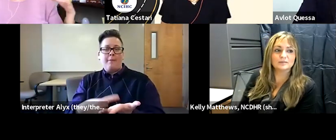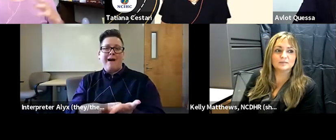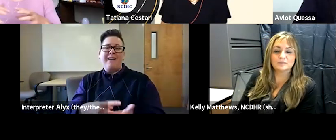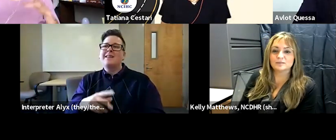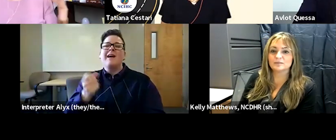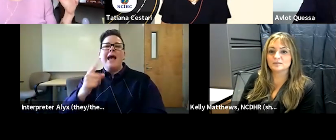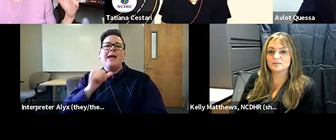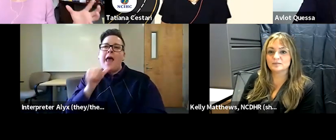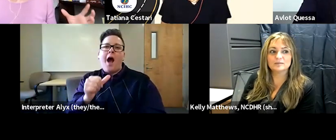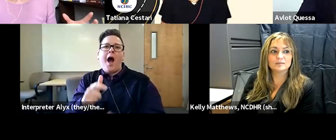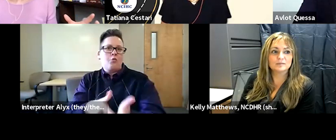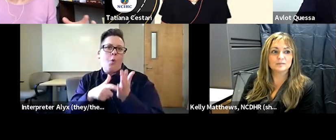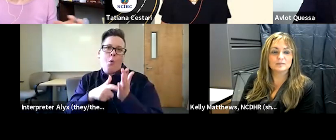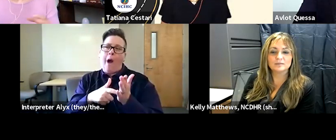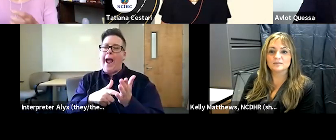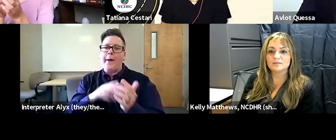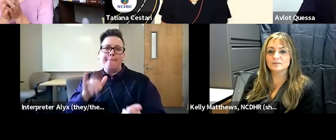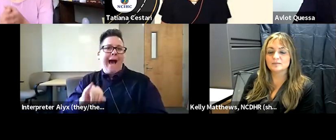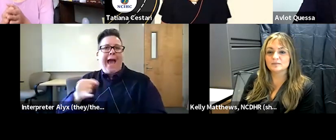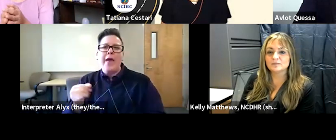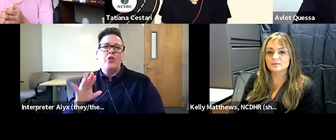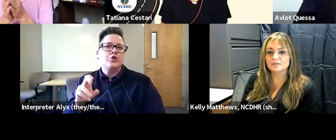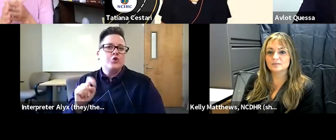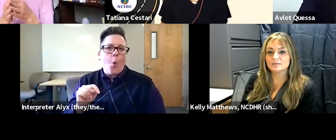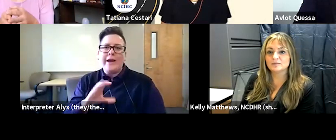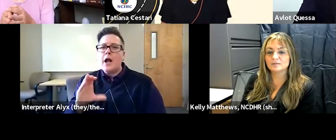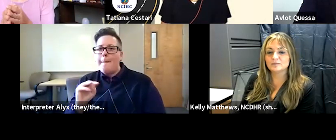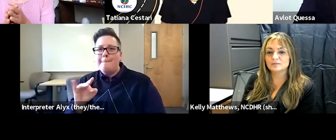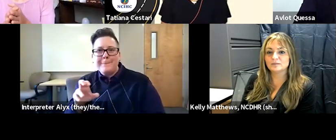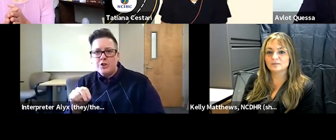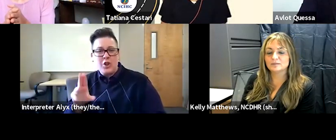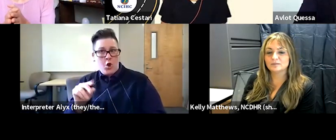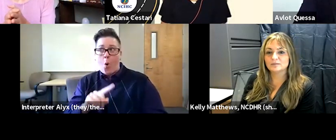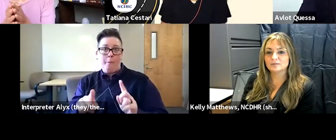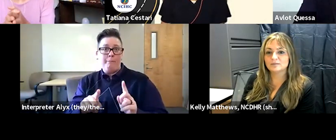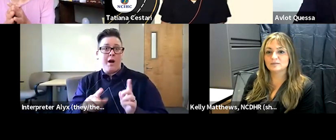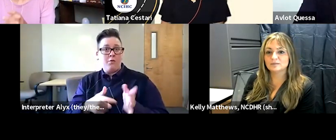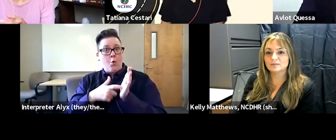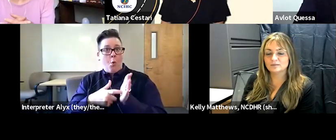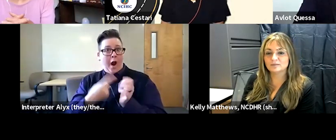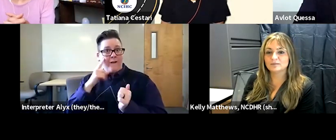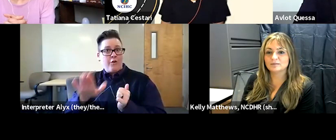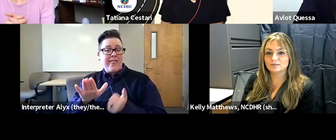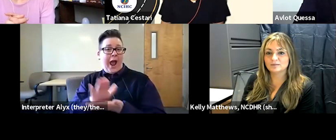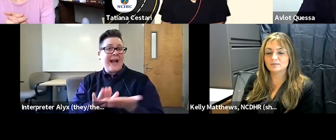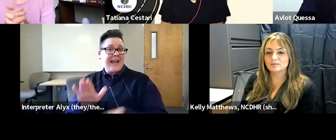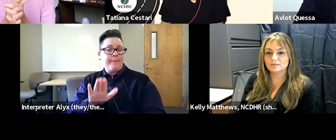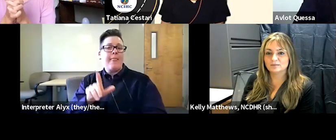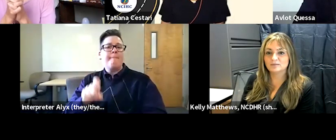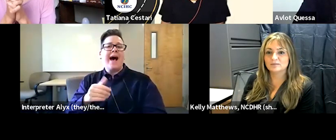at a at a joint commission sort of level this is regulatory within their academics they have a interprofessional